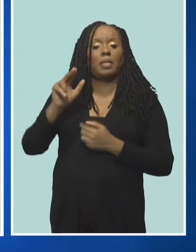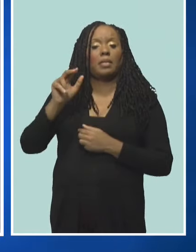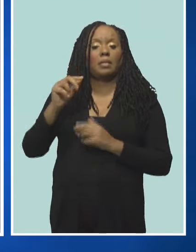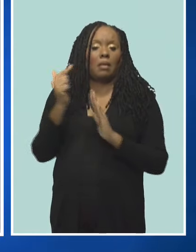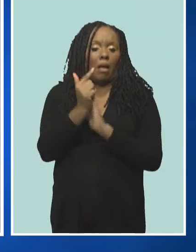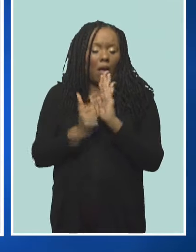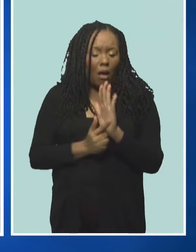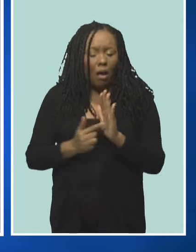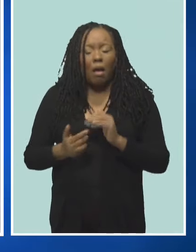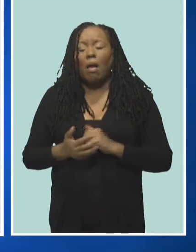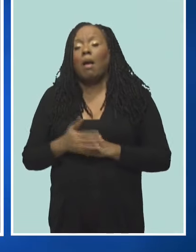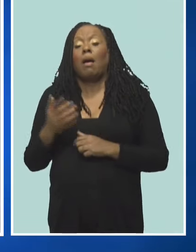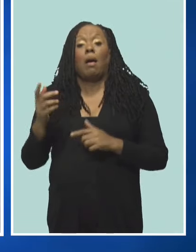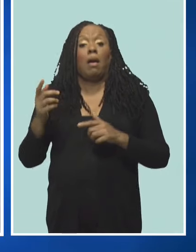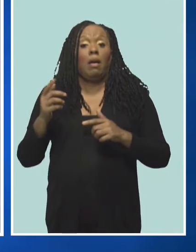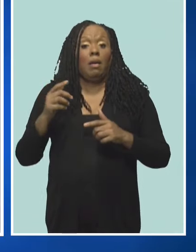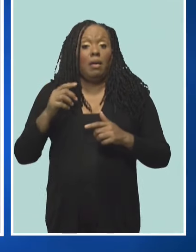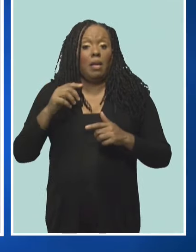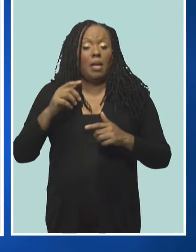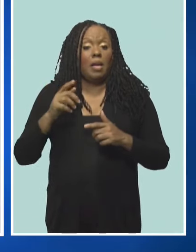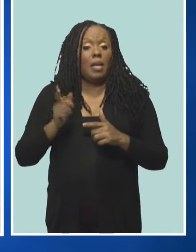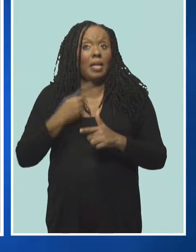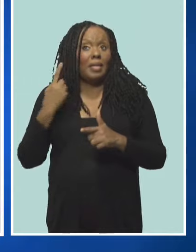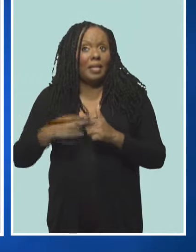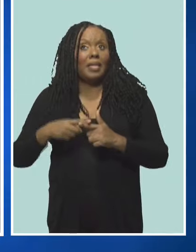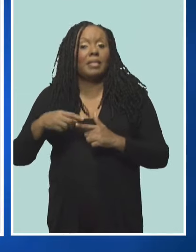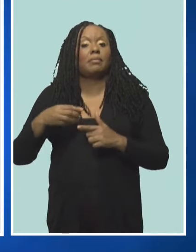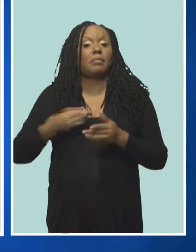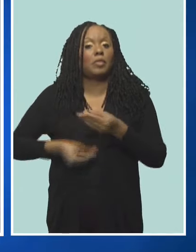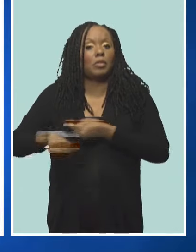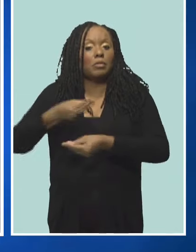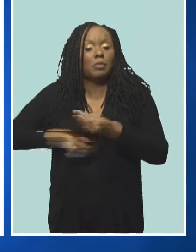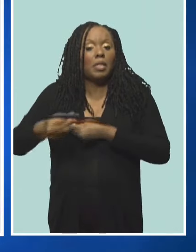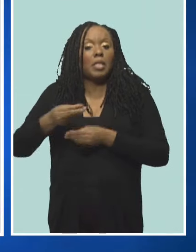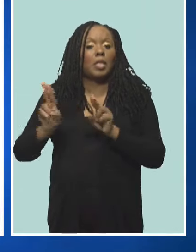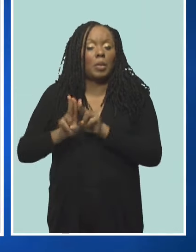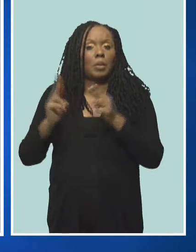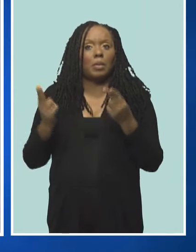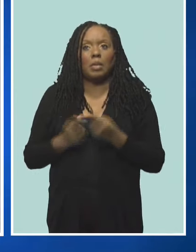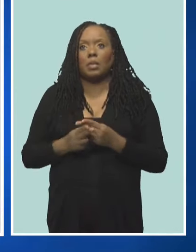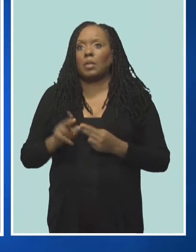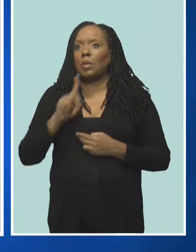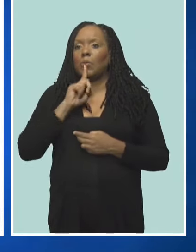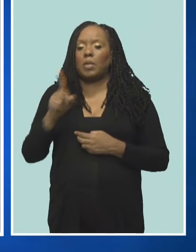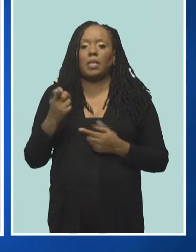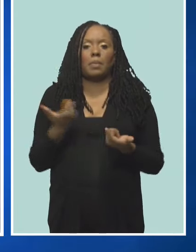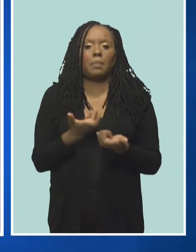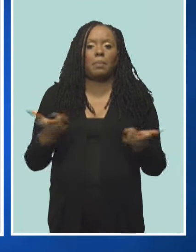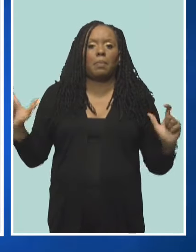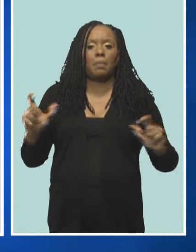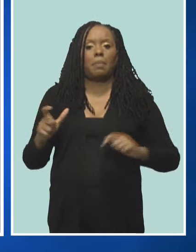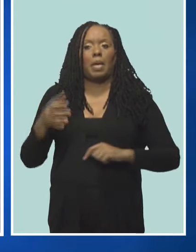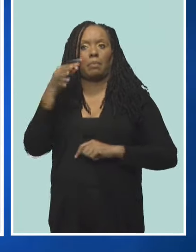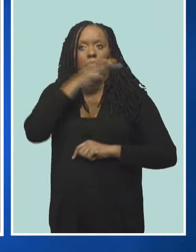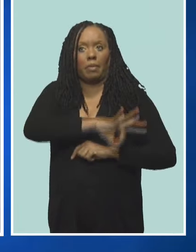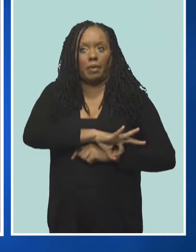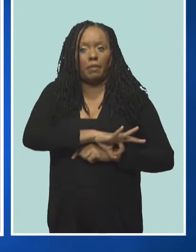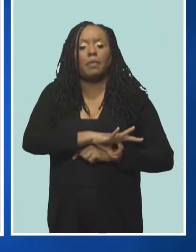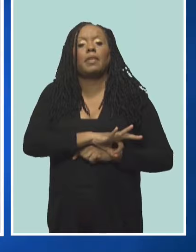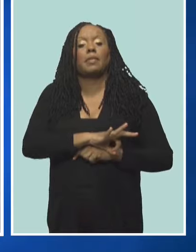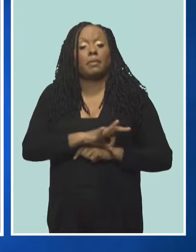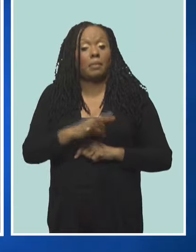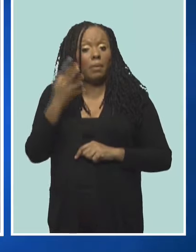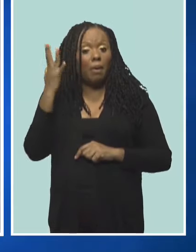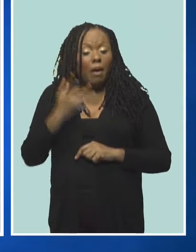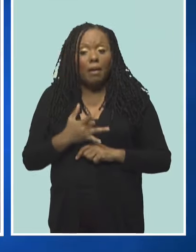And we know that the trade union movement is one of the great fruits of that struggle of the